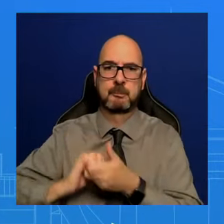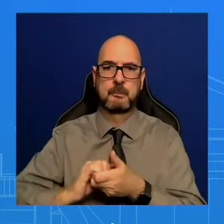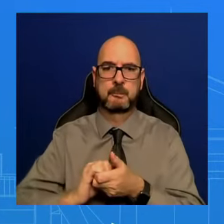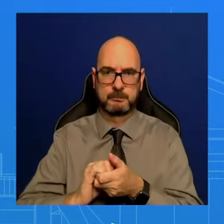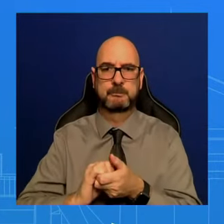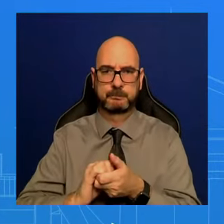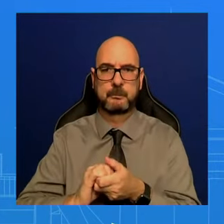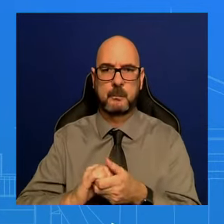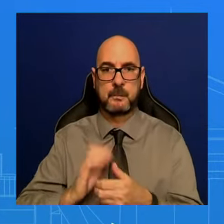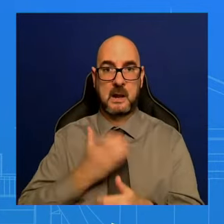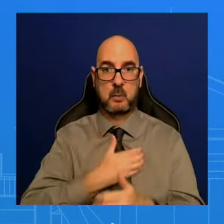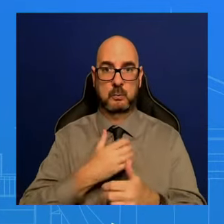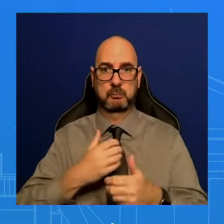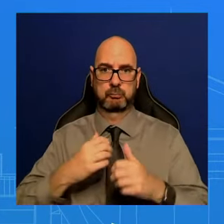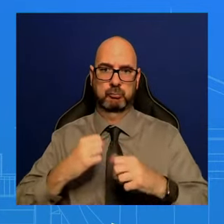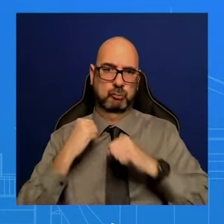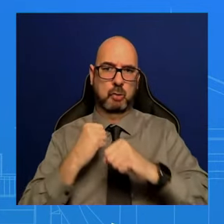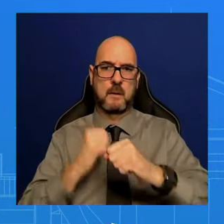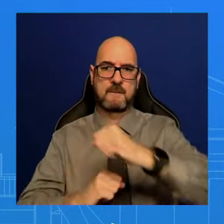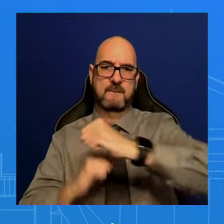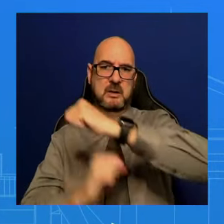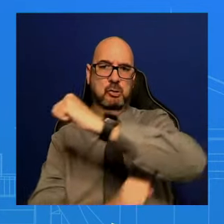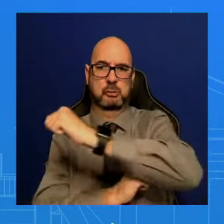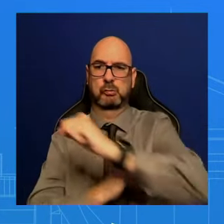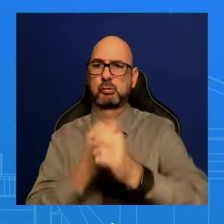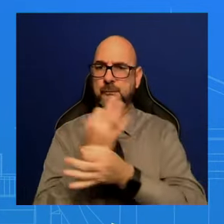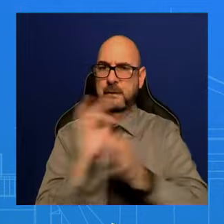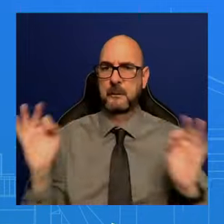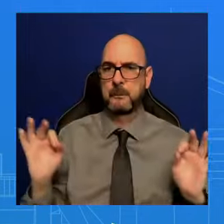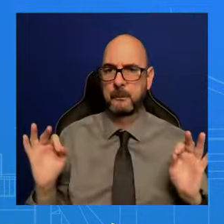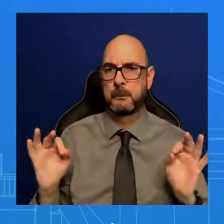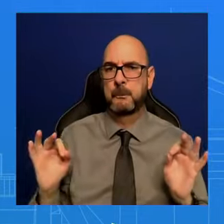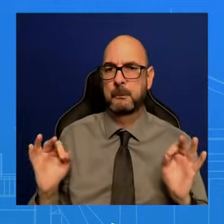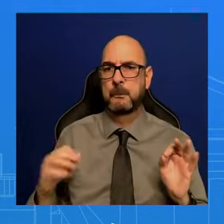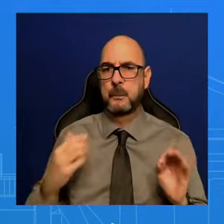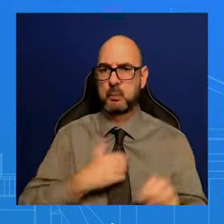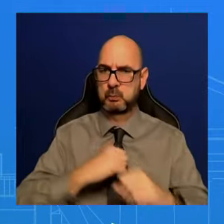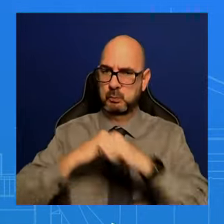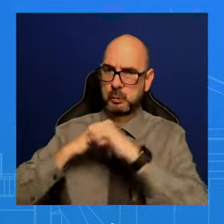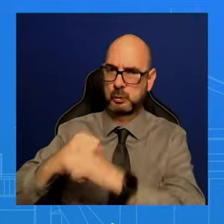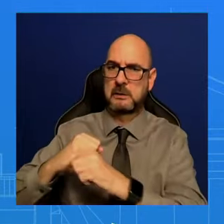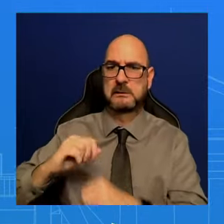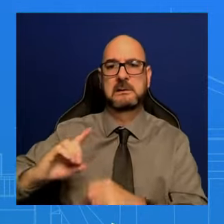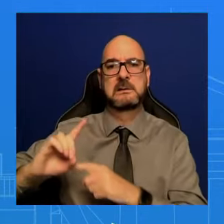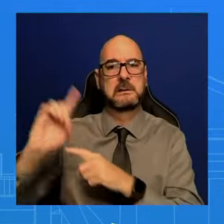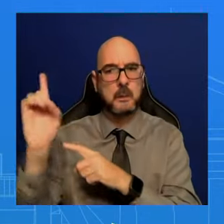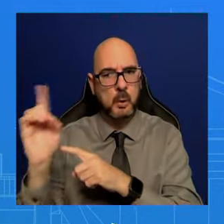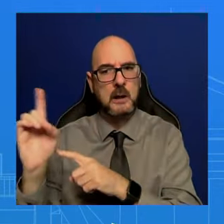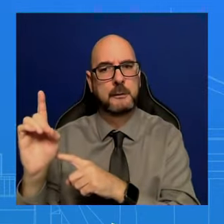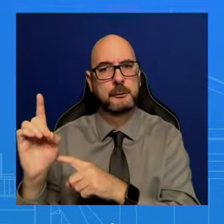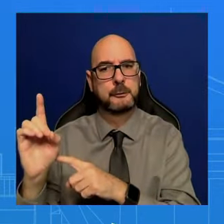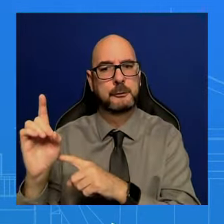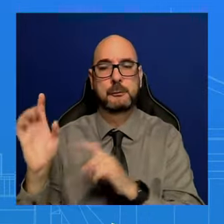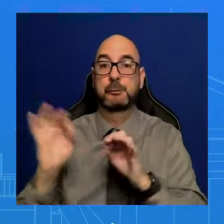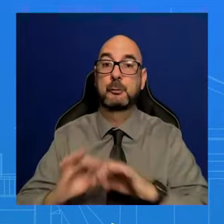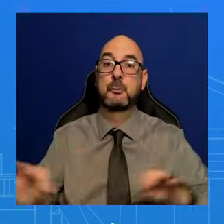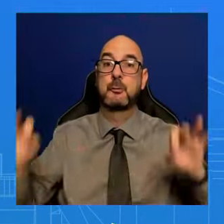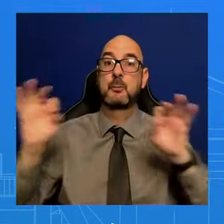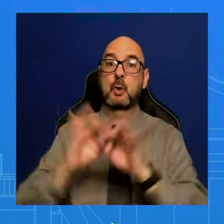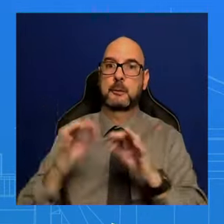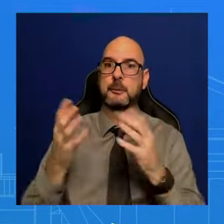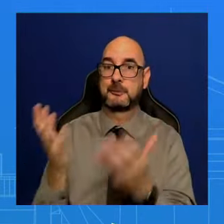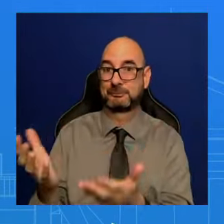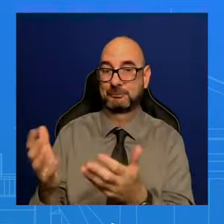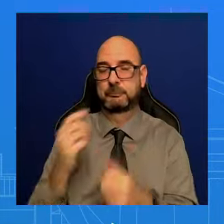democracy itself is incredibly important. So, look, and let's not forget here what many Americans have been